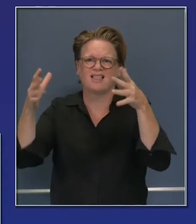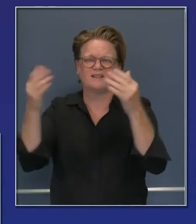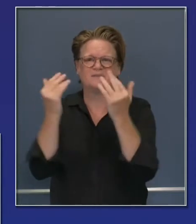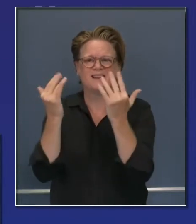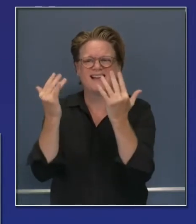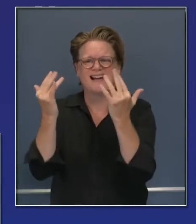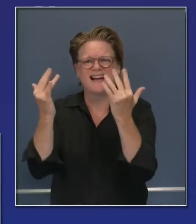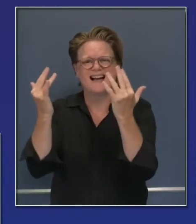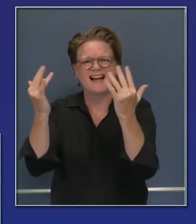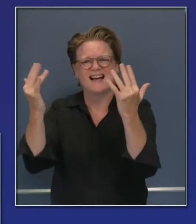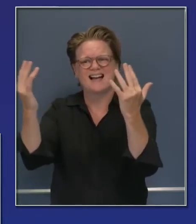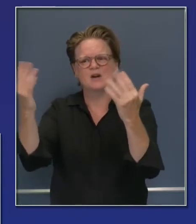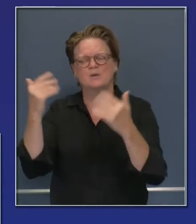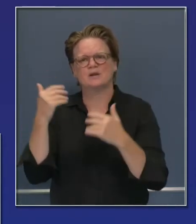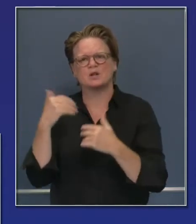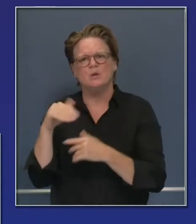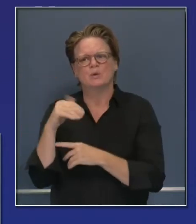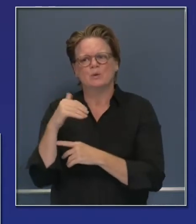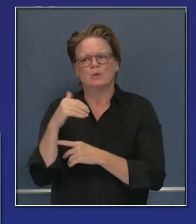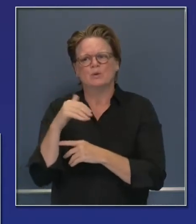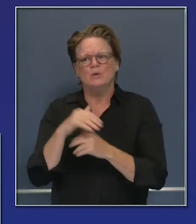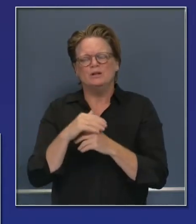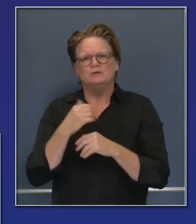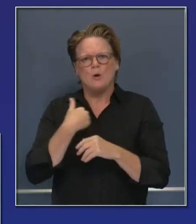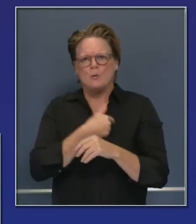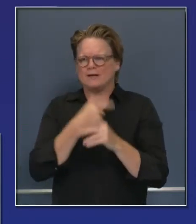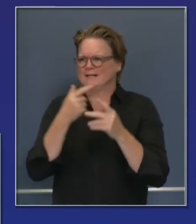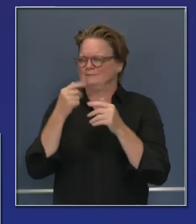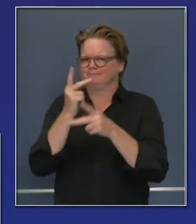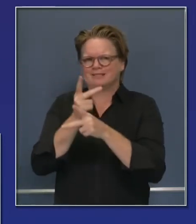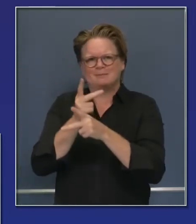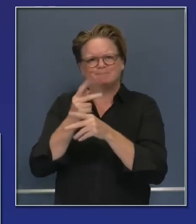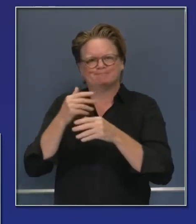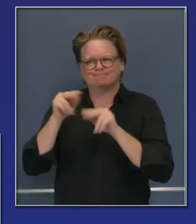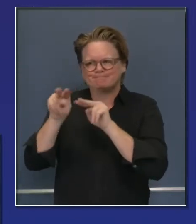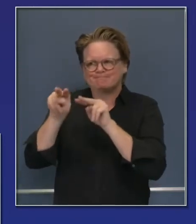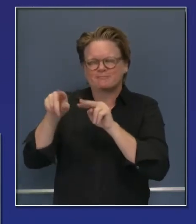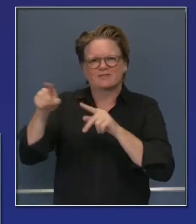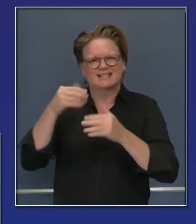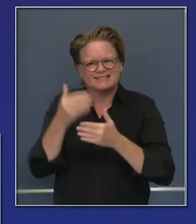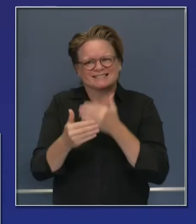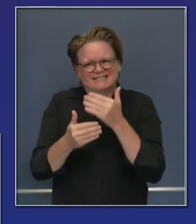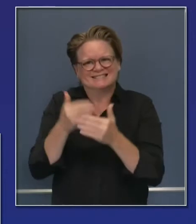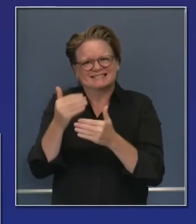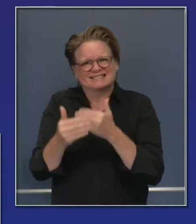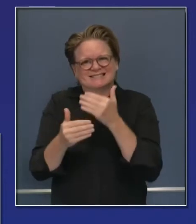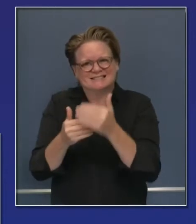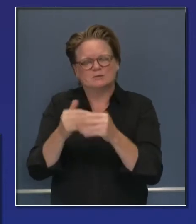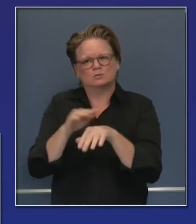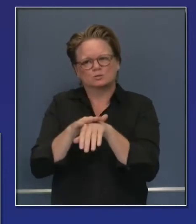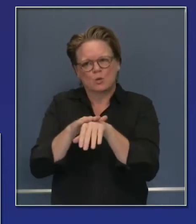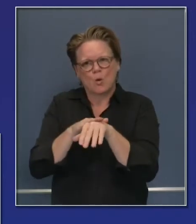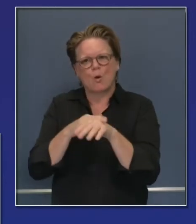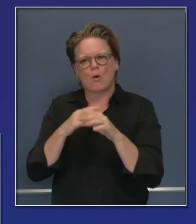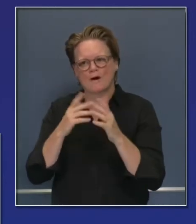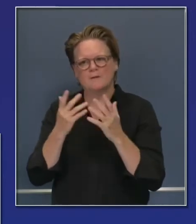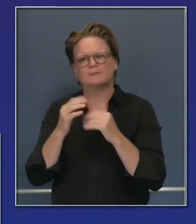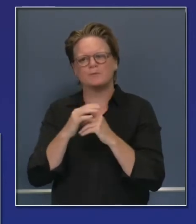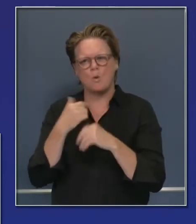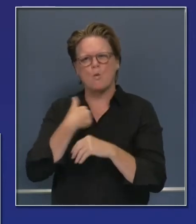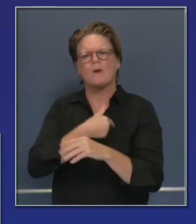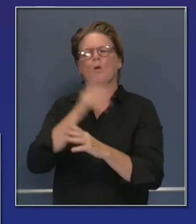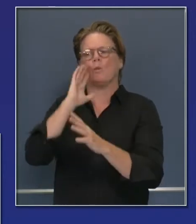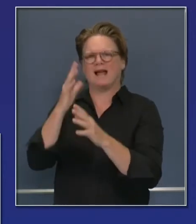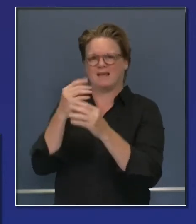fires, and continue to make progress on these other complexes, we will be able to pull even more resources to help. And you'll see those